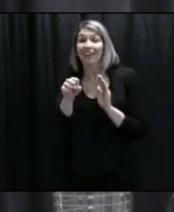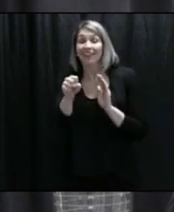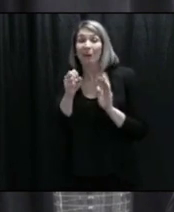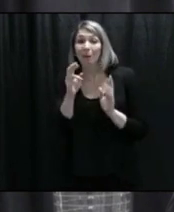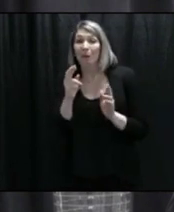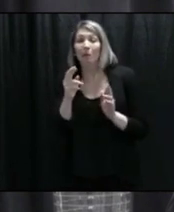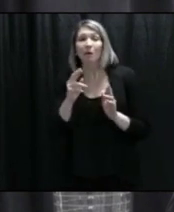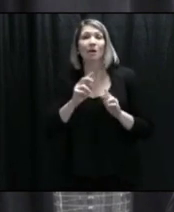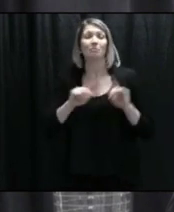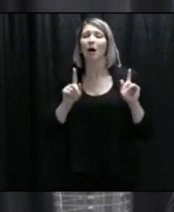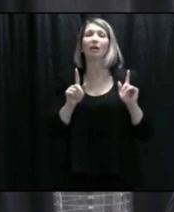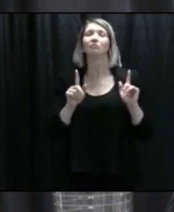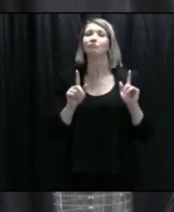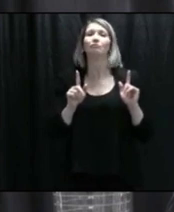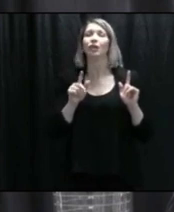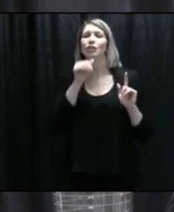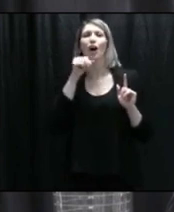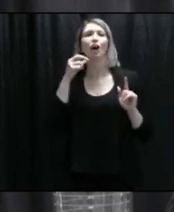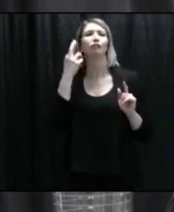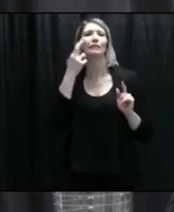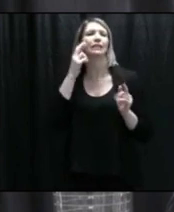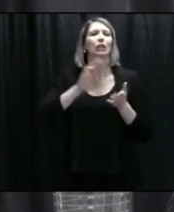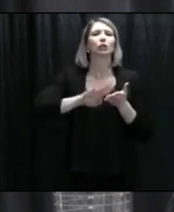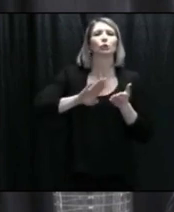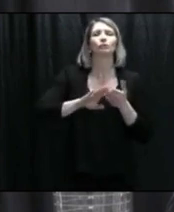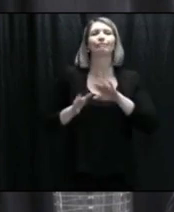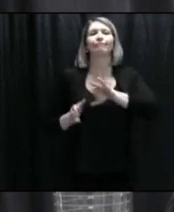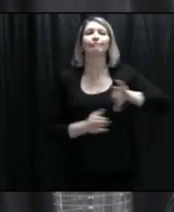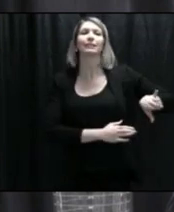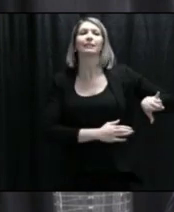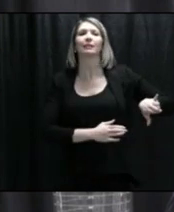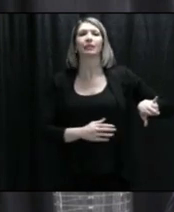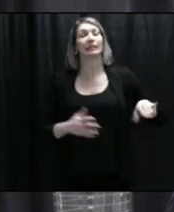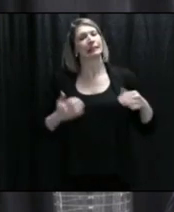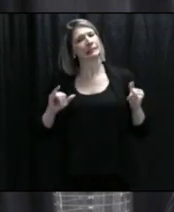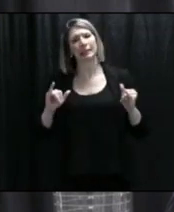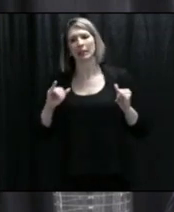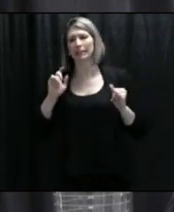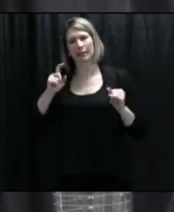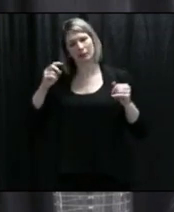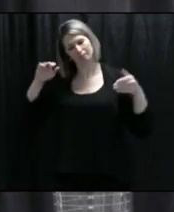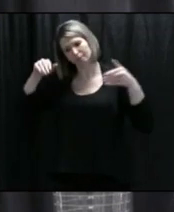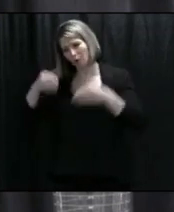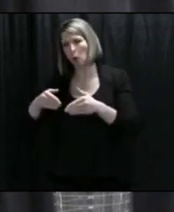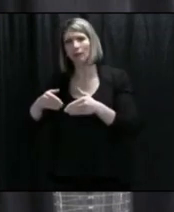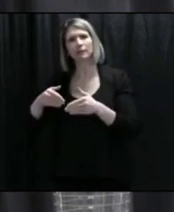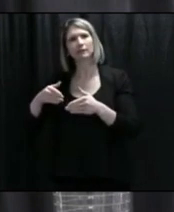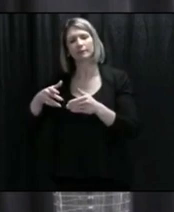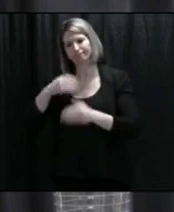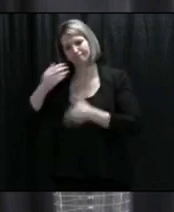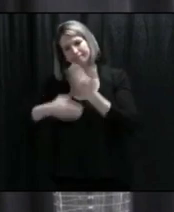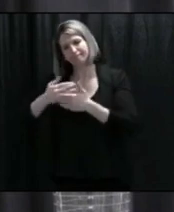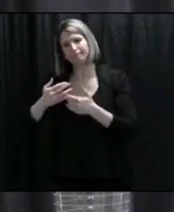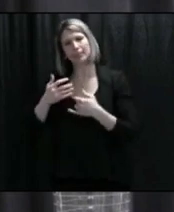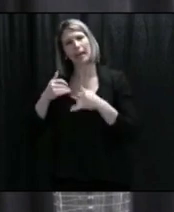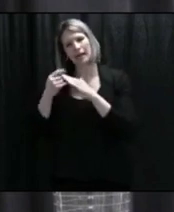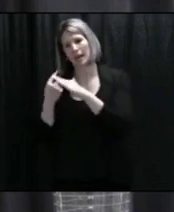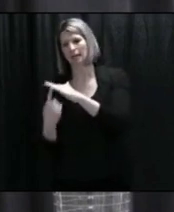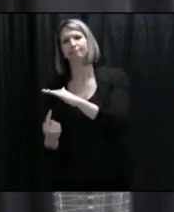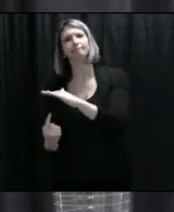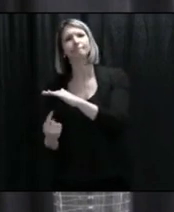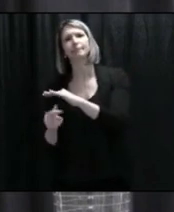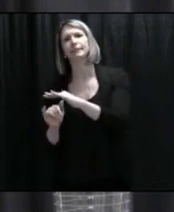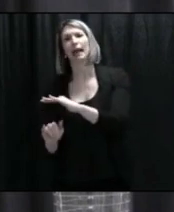any circumstances. We are not out of the woods yet. Absolutely, Minister. I would echo that. We